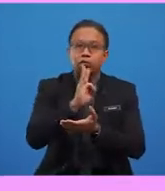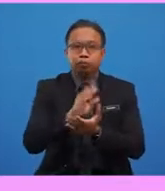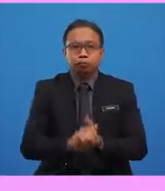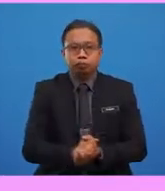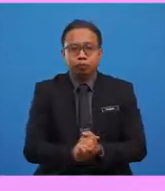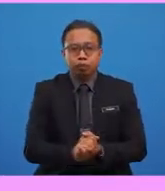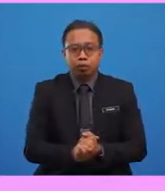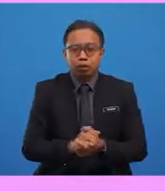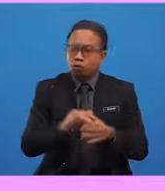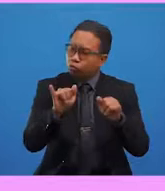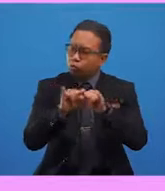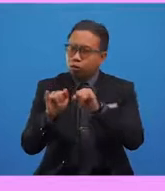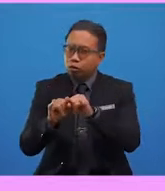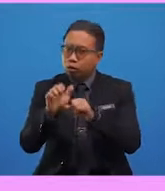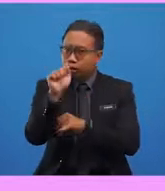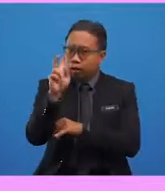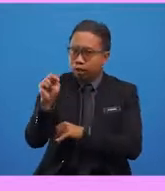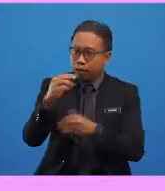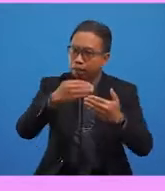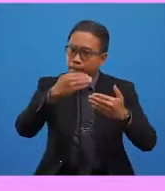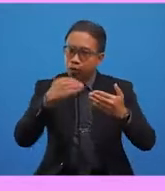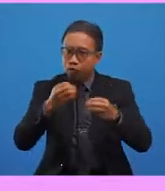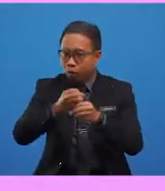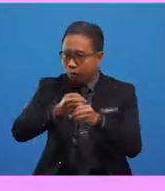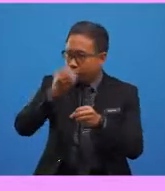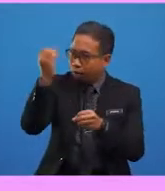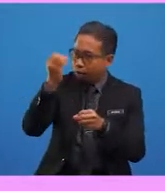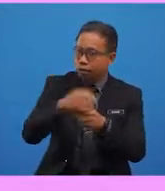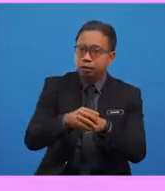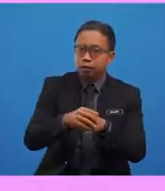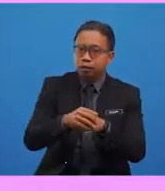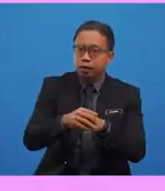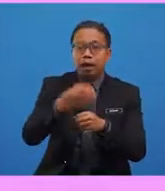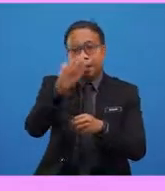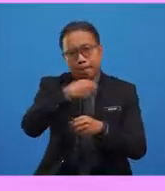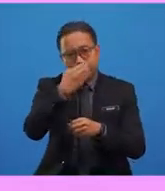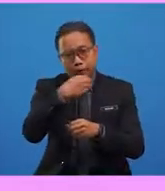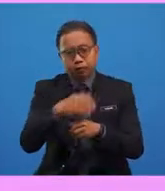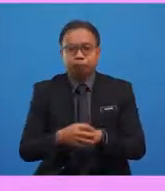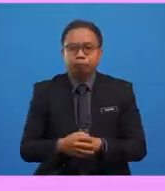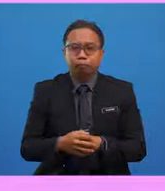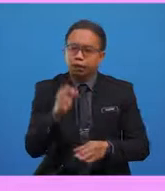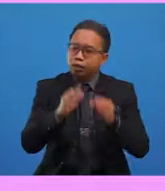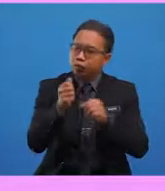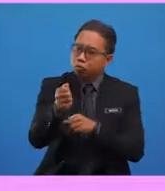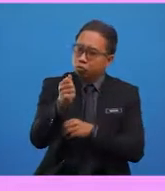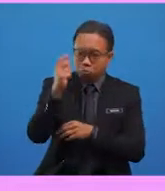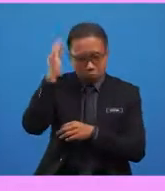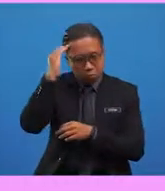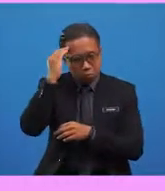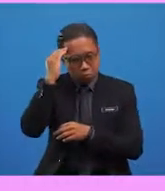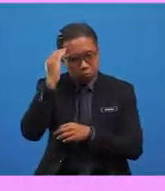also have used an before umbrella, and apple. If you have noticed,